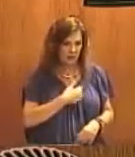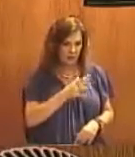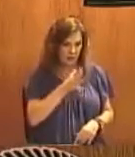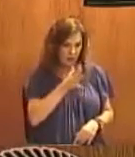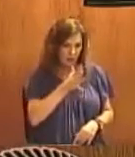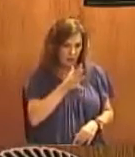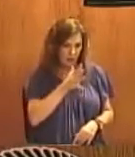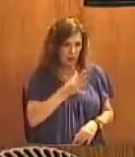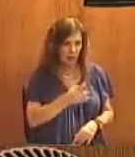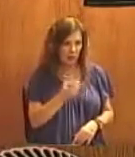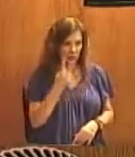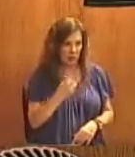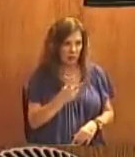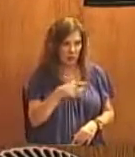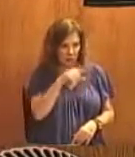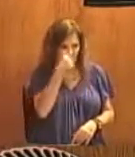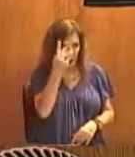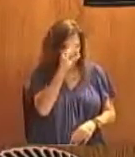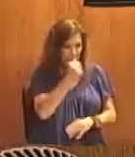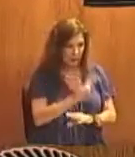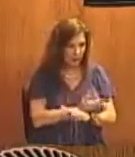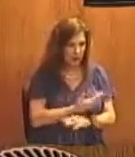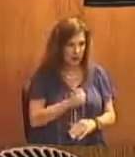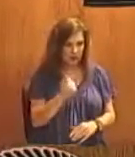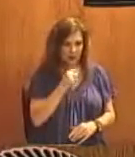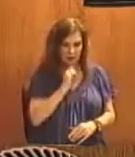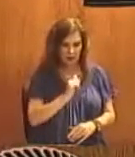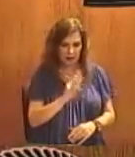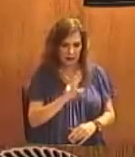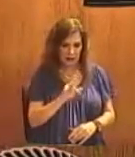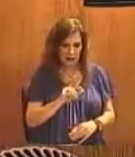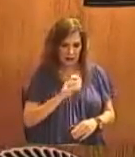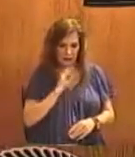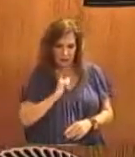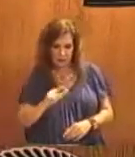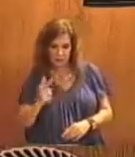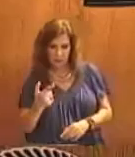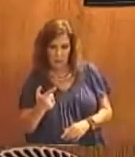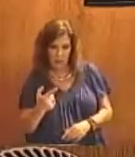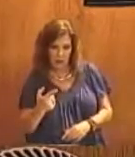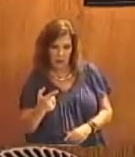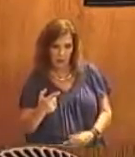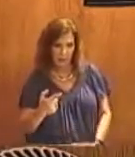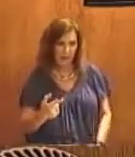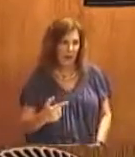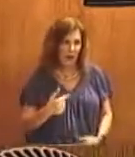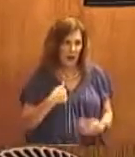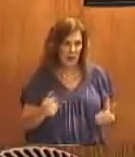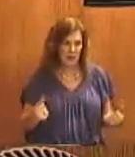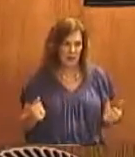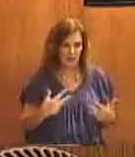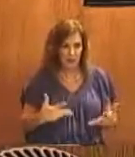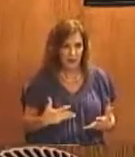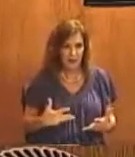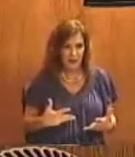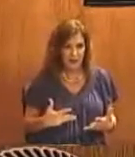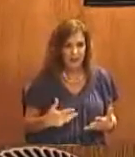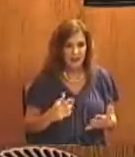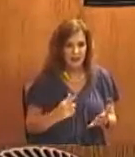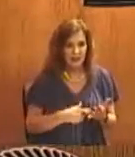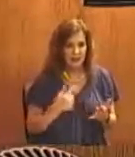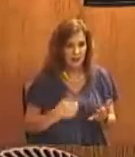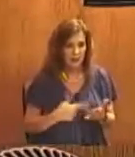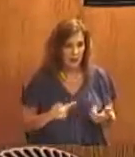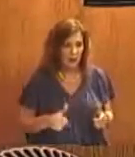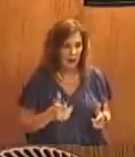african-american sons between the ages of 17 and 21 I am afraid sometimes to let